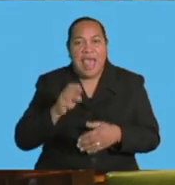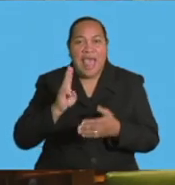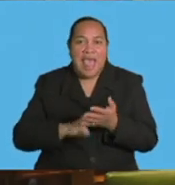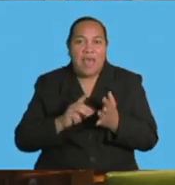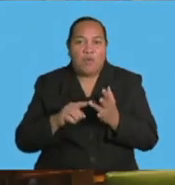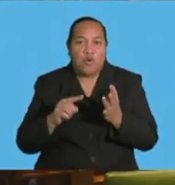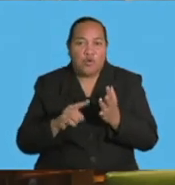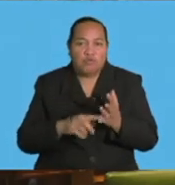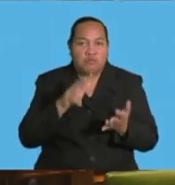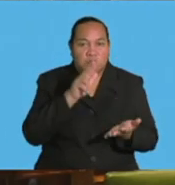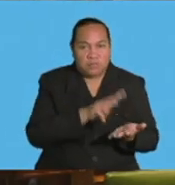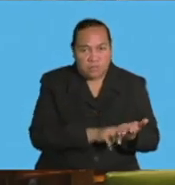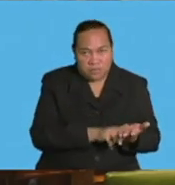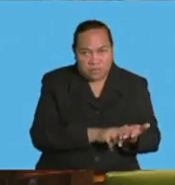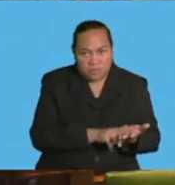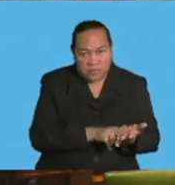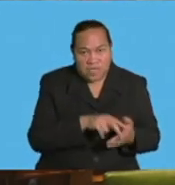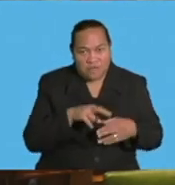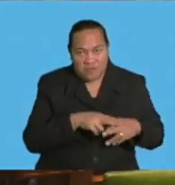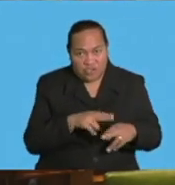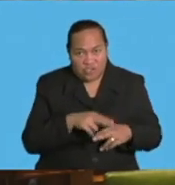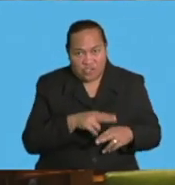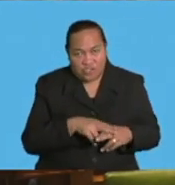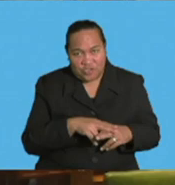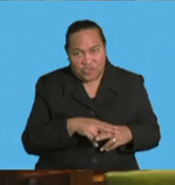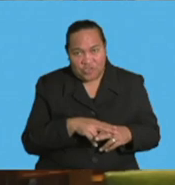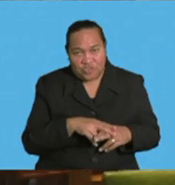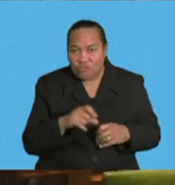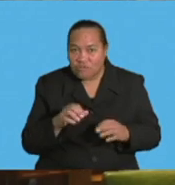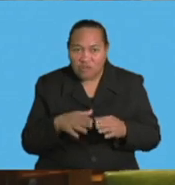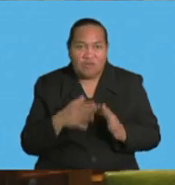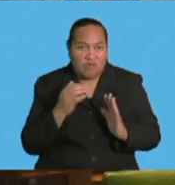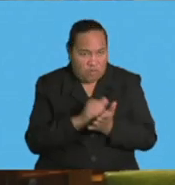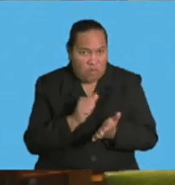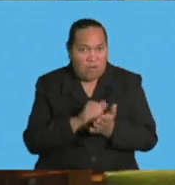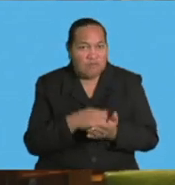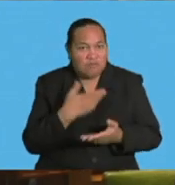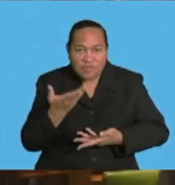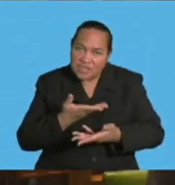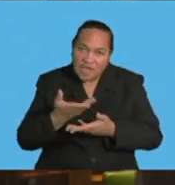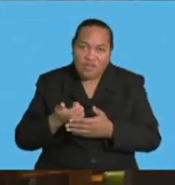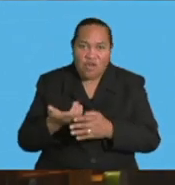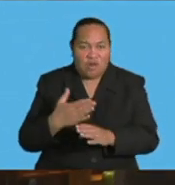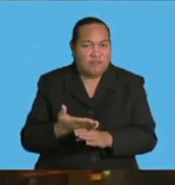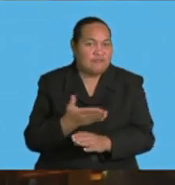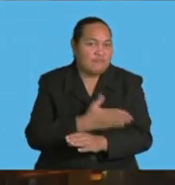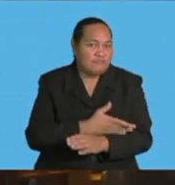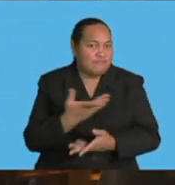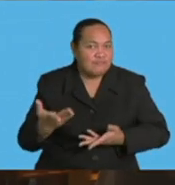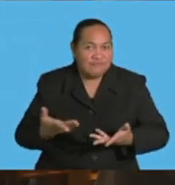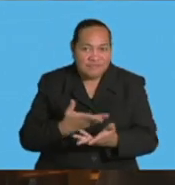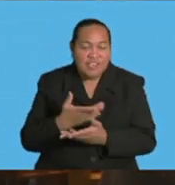the Government of Fiji. This is just to formalise the discussions that have been taking place that I have already